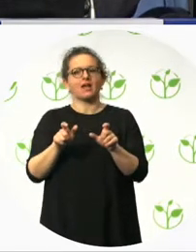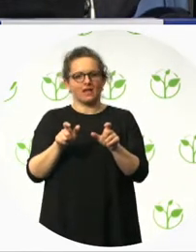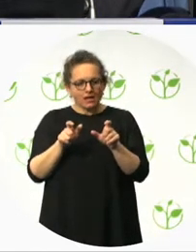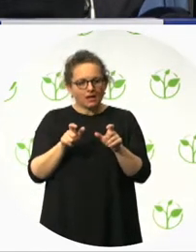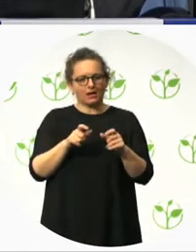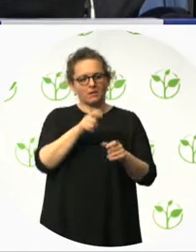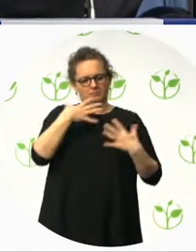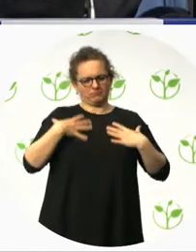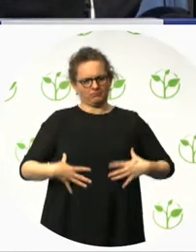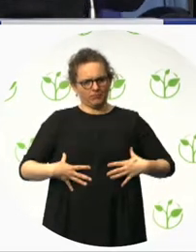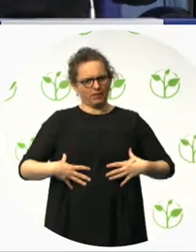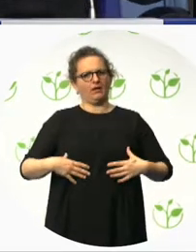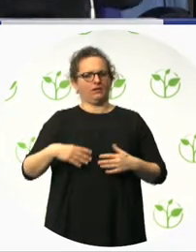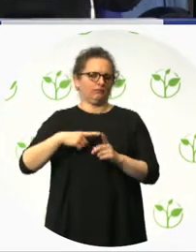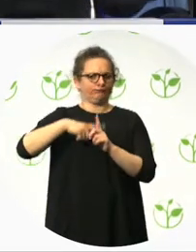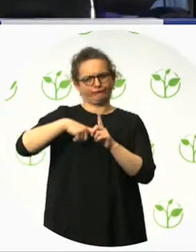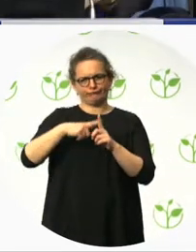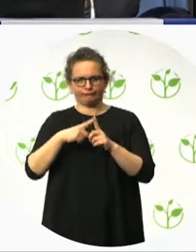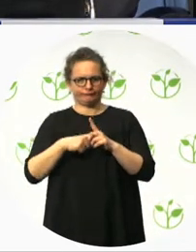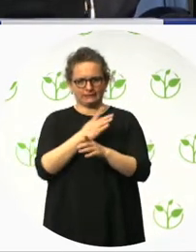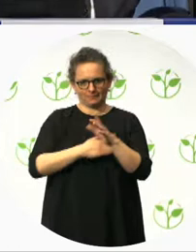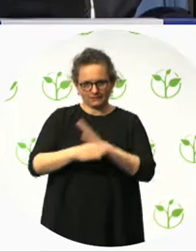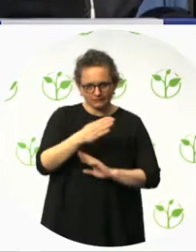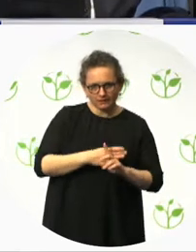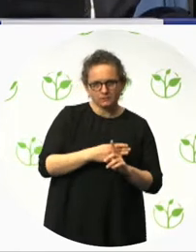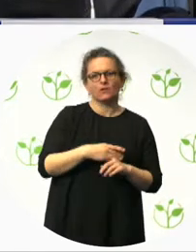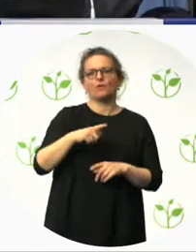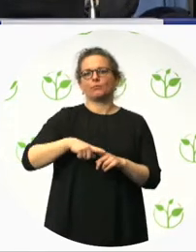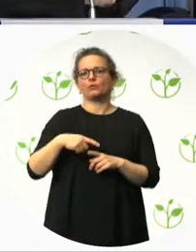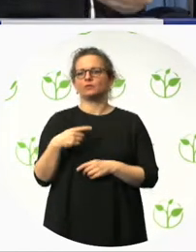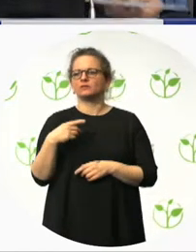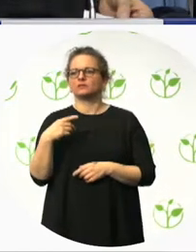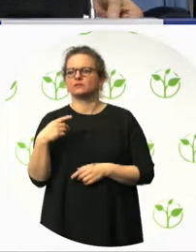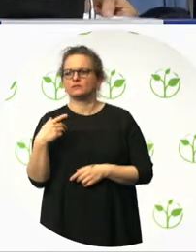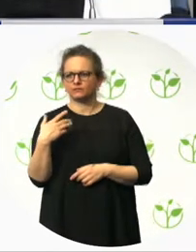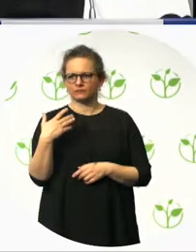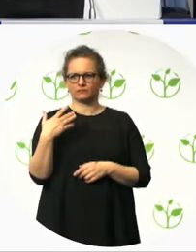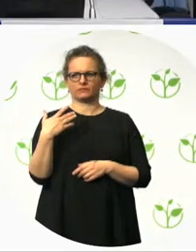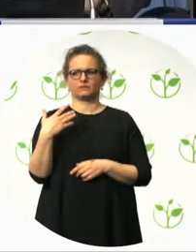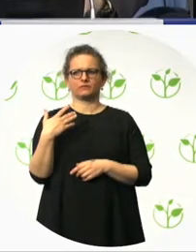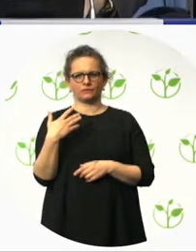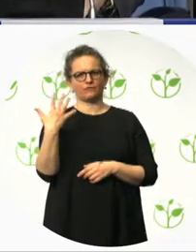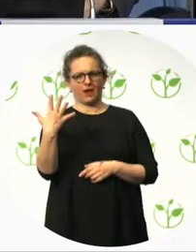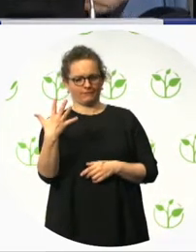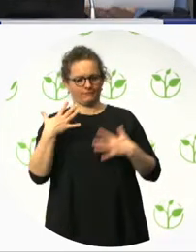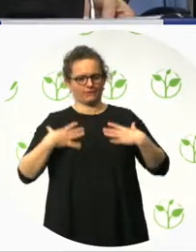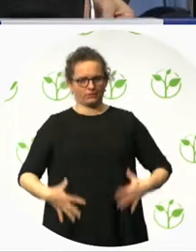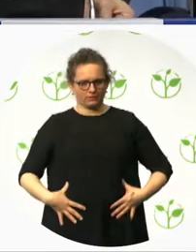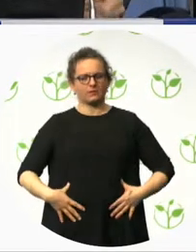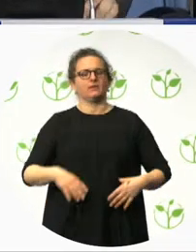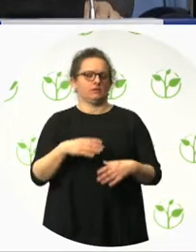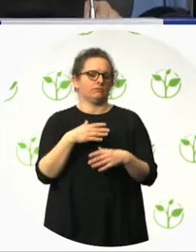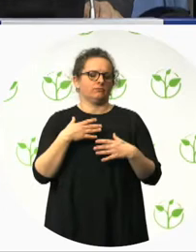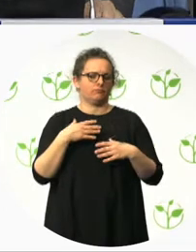intellectual disabilities, have the support of a job trainer from APSA that helps them to face the different challenges of everyday